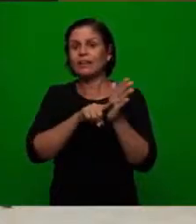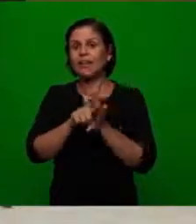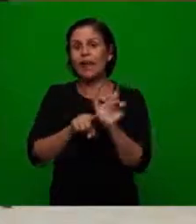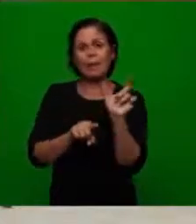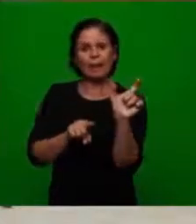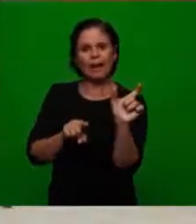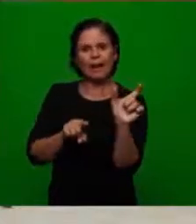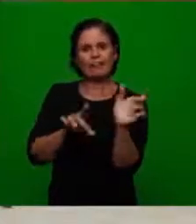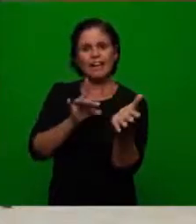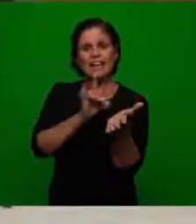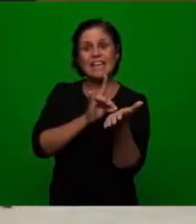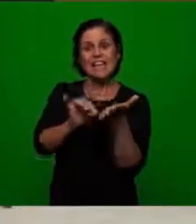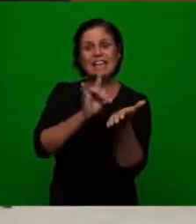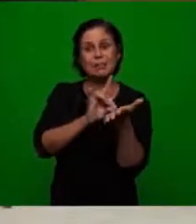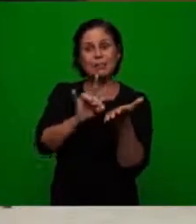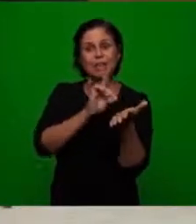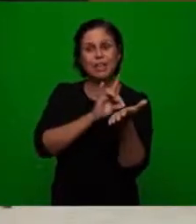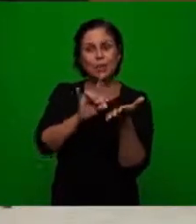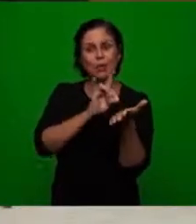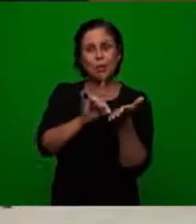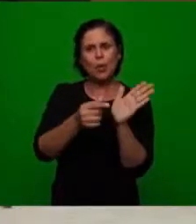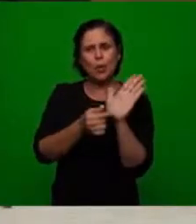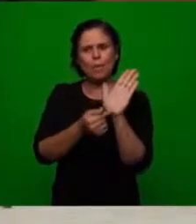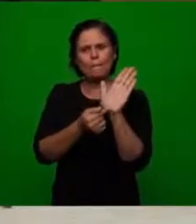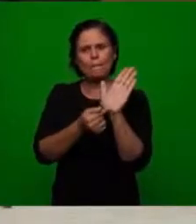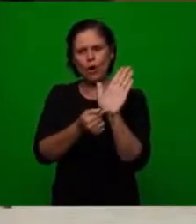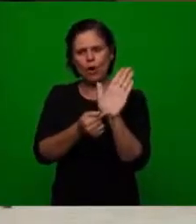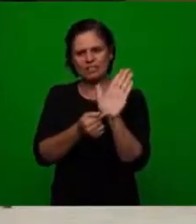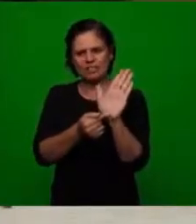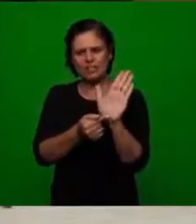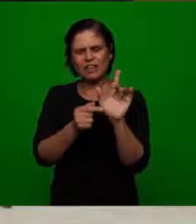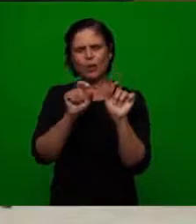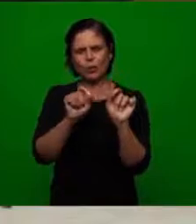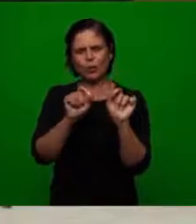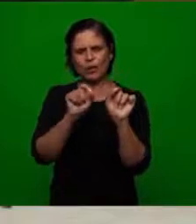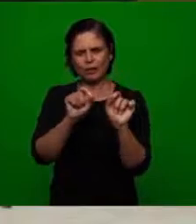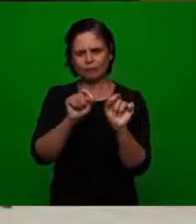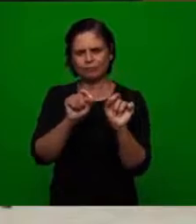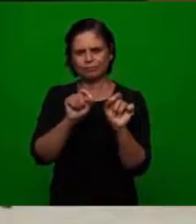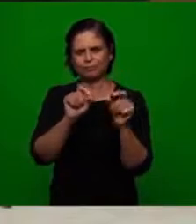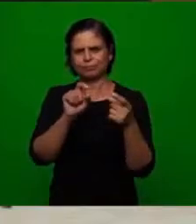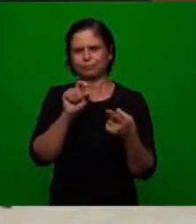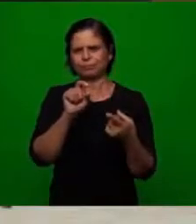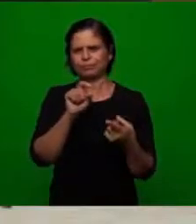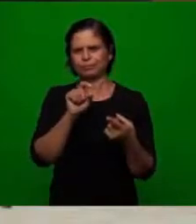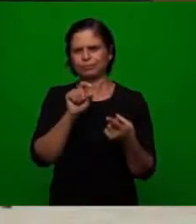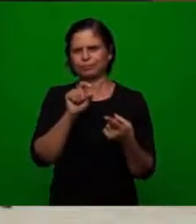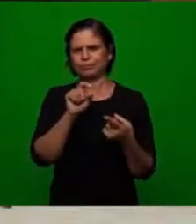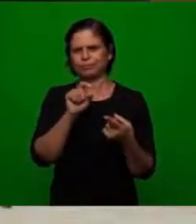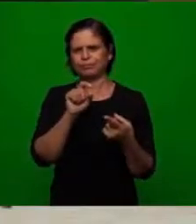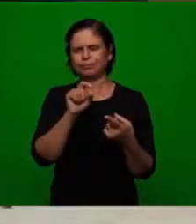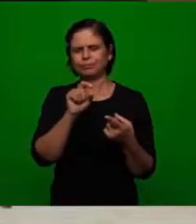referred to one of the two components that is described as